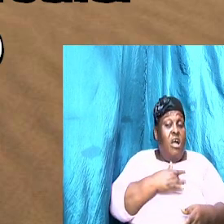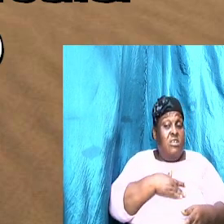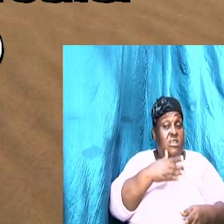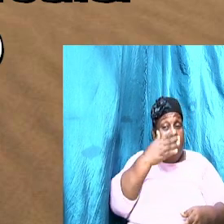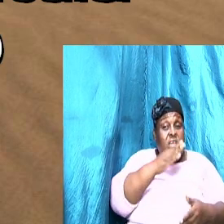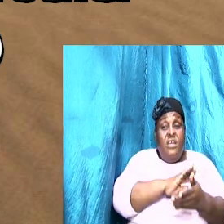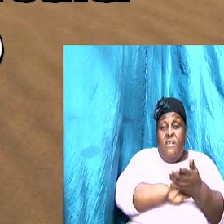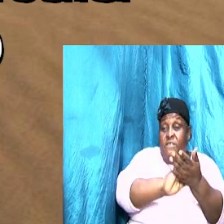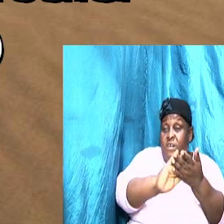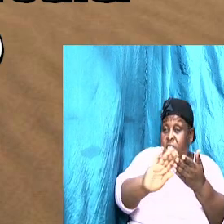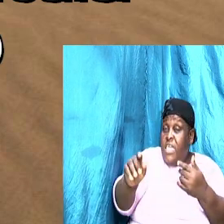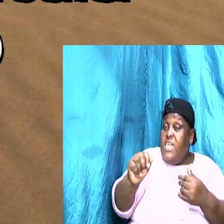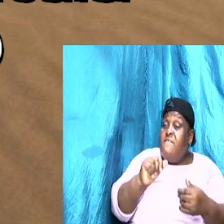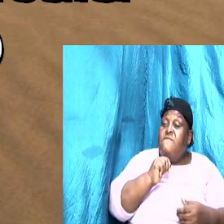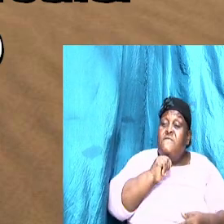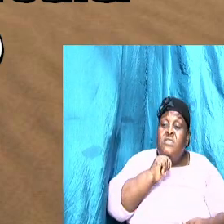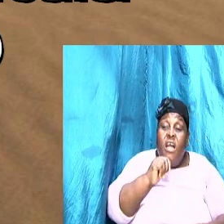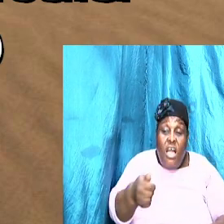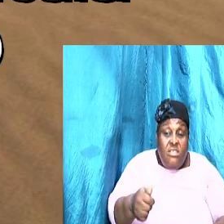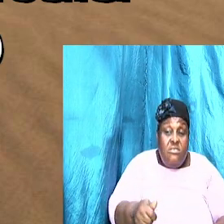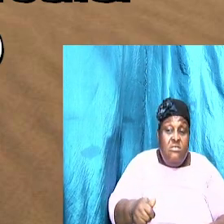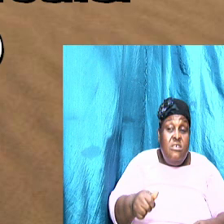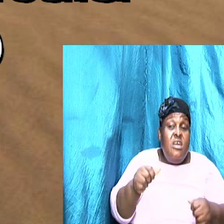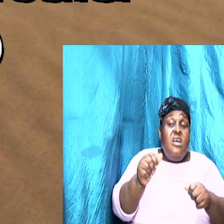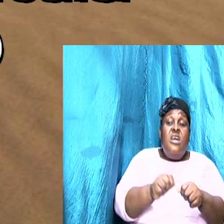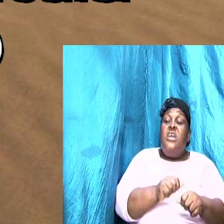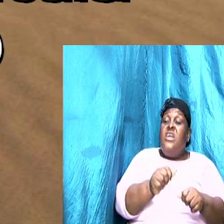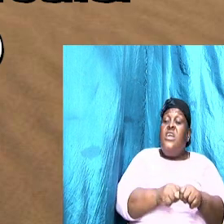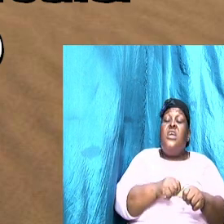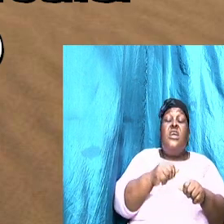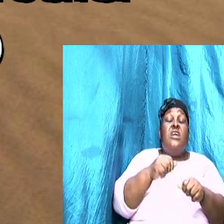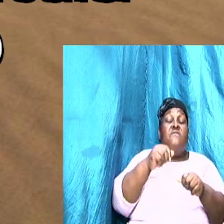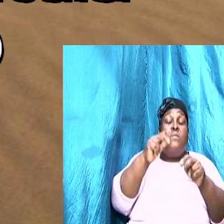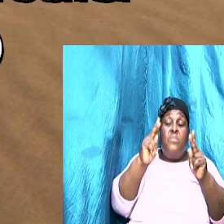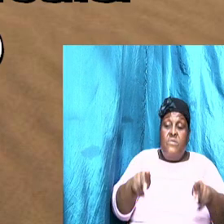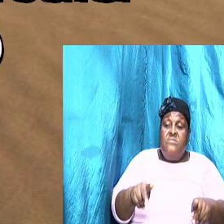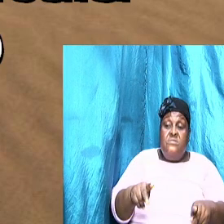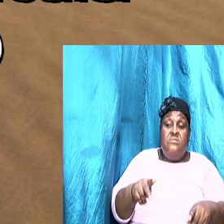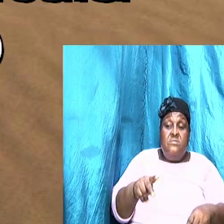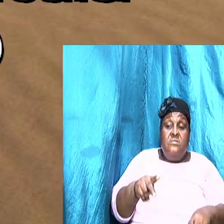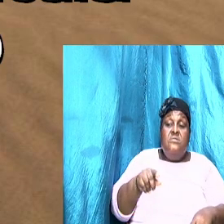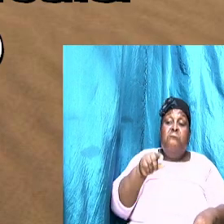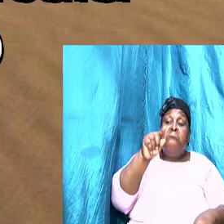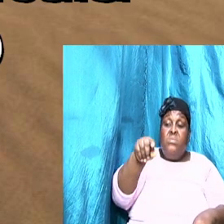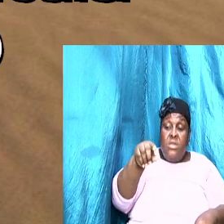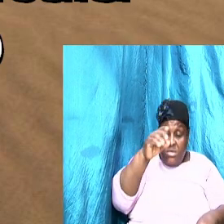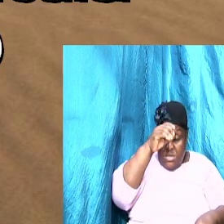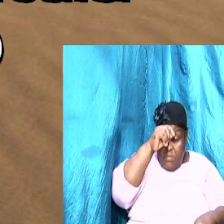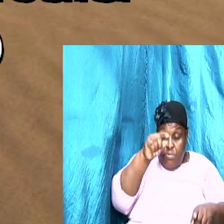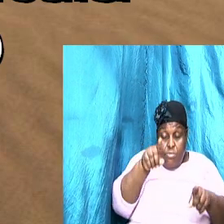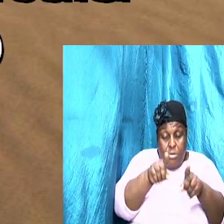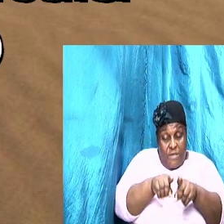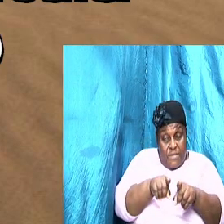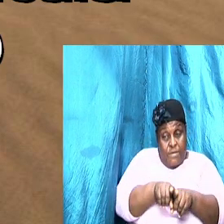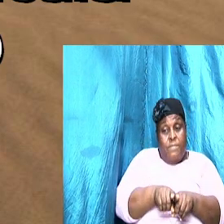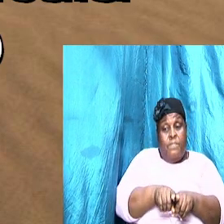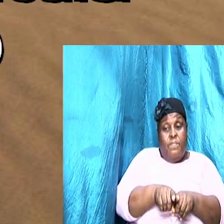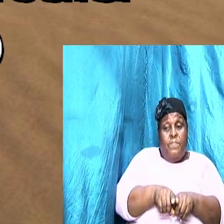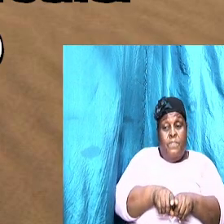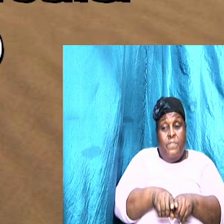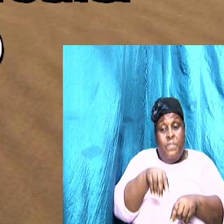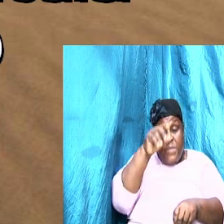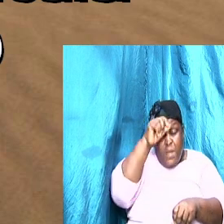everyone is brother their trespasses. brothers brothers and sisters